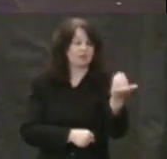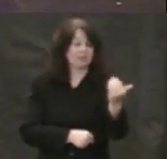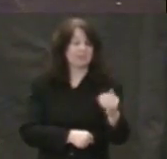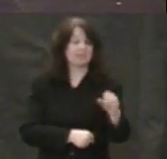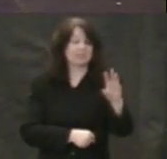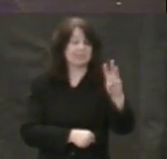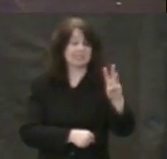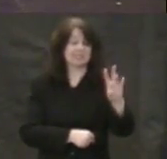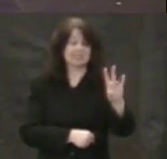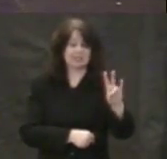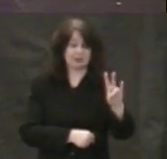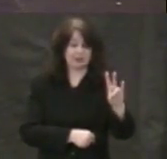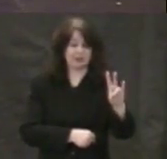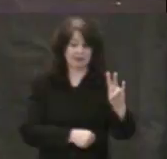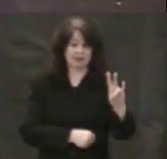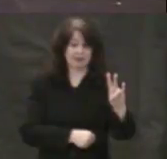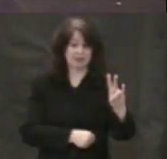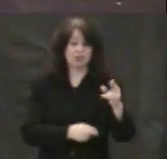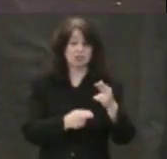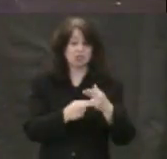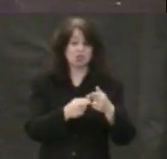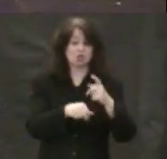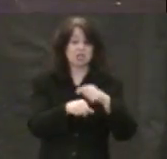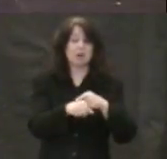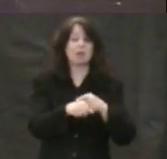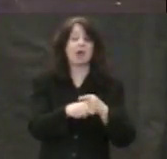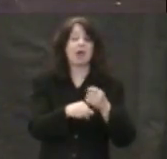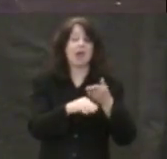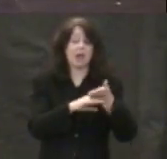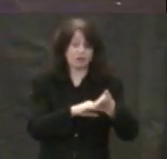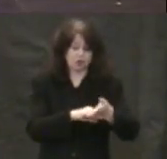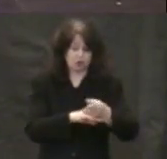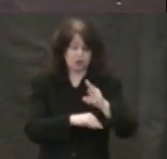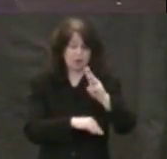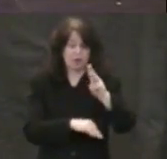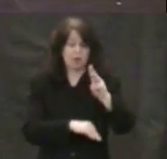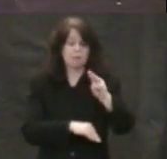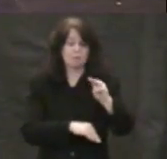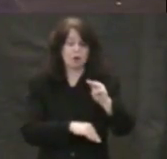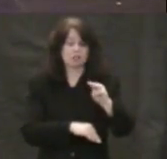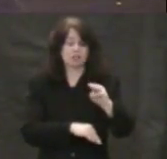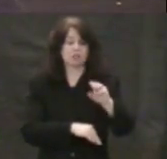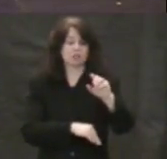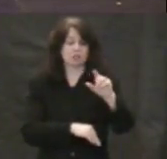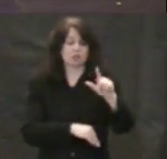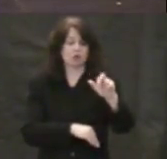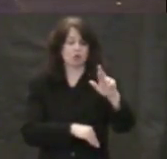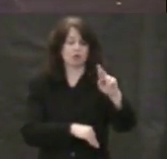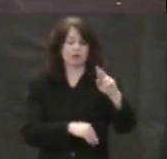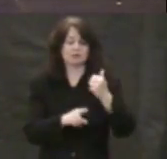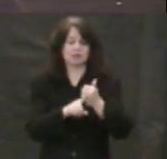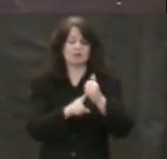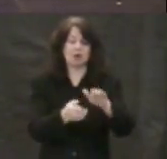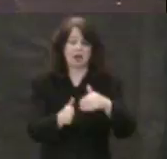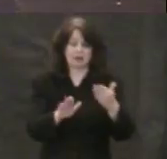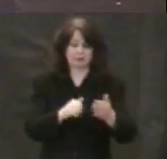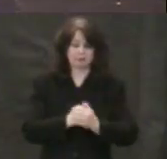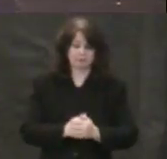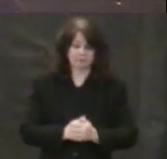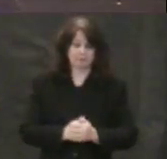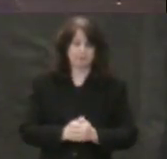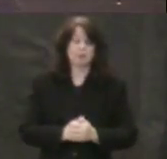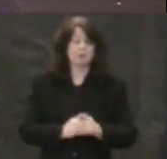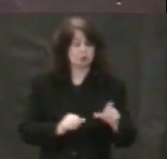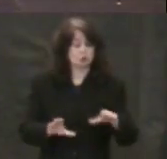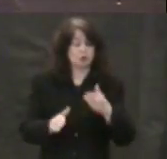after Martin Luther died. But acts of charity and other acts of generosity help you